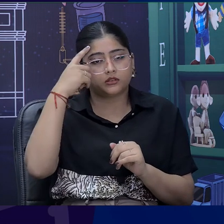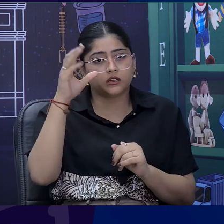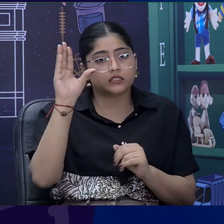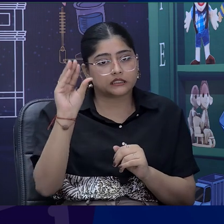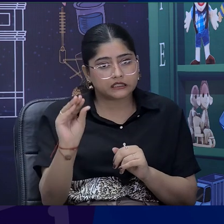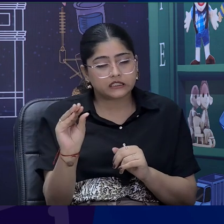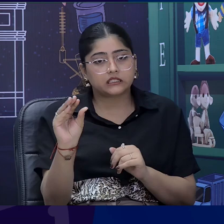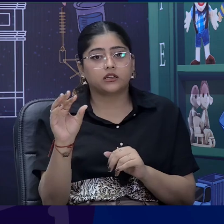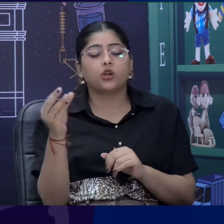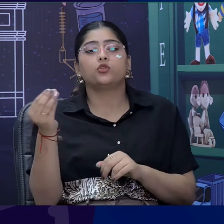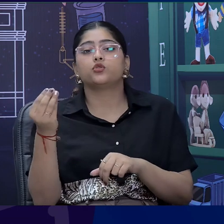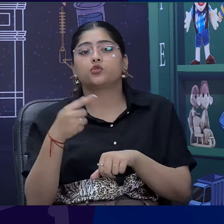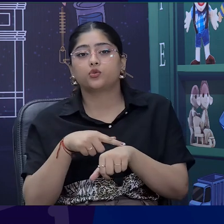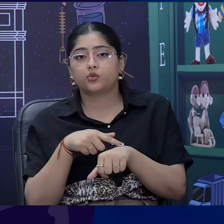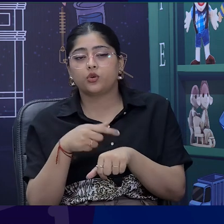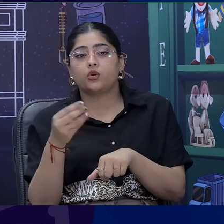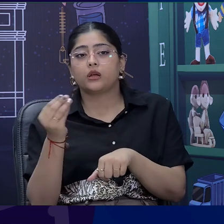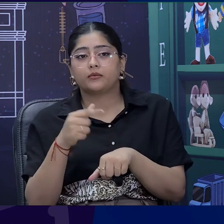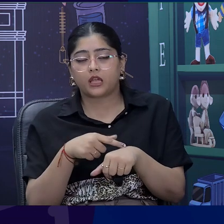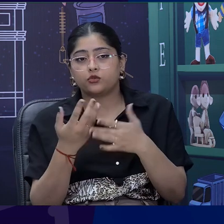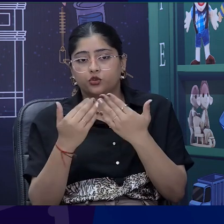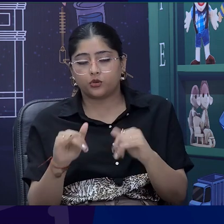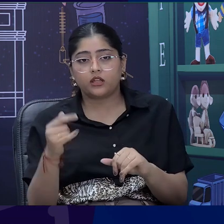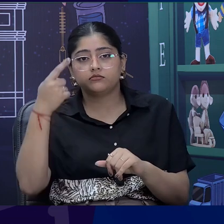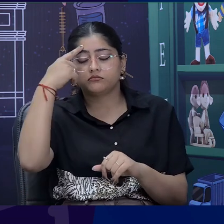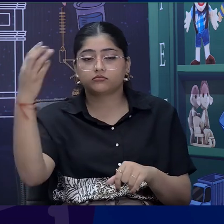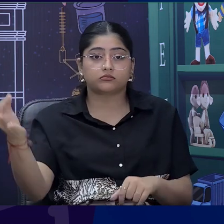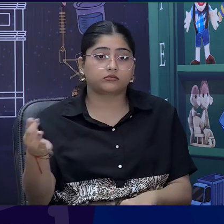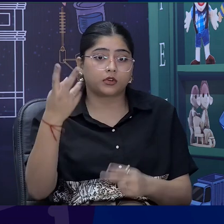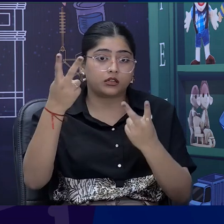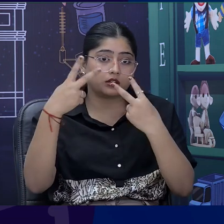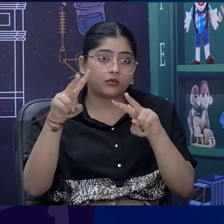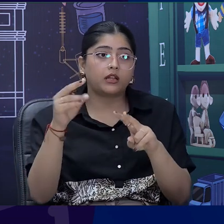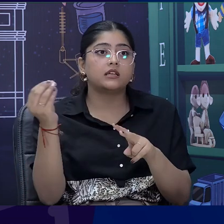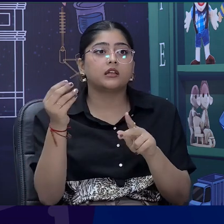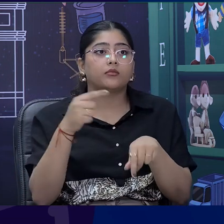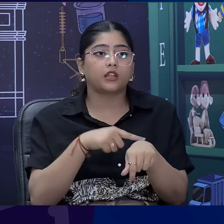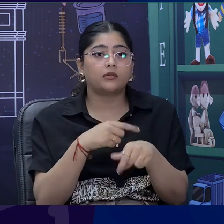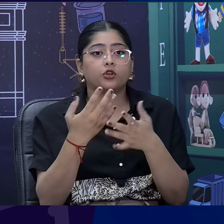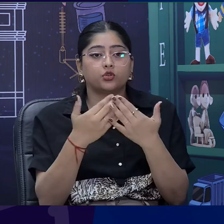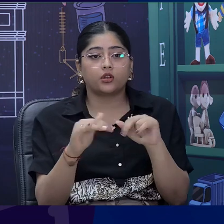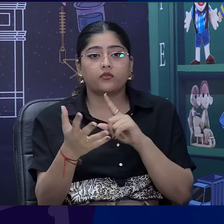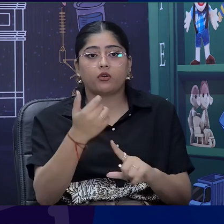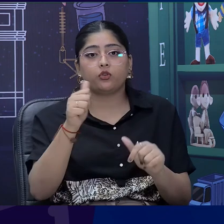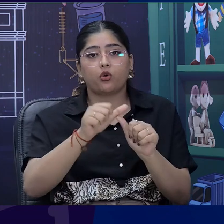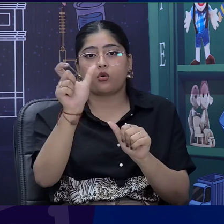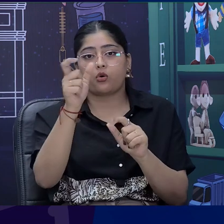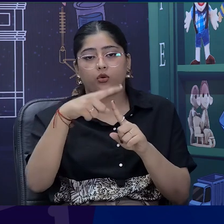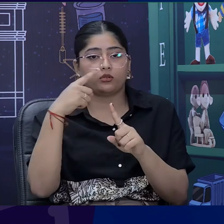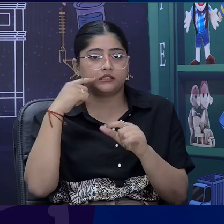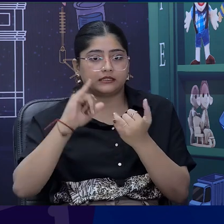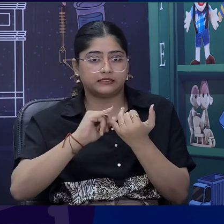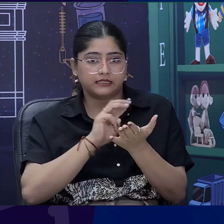also having high intelligence. We also have children with autism. We also have children with specific learning